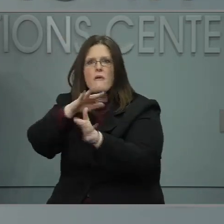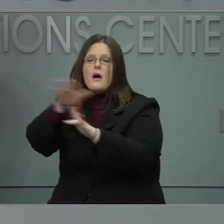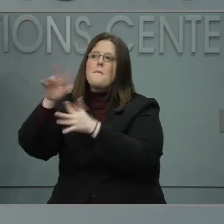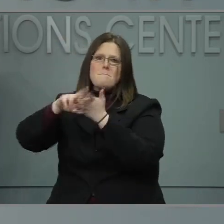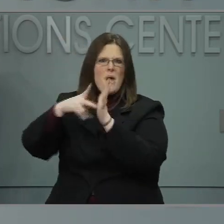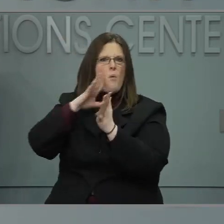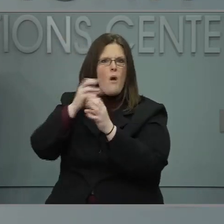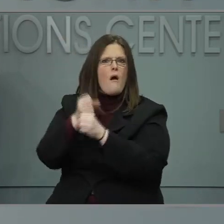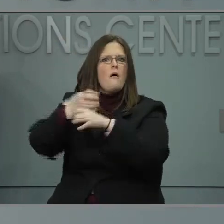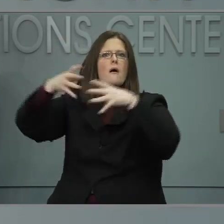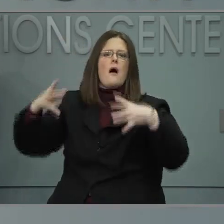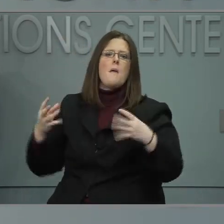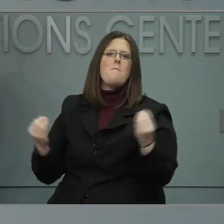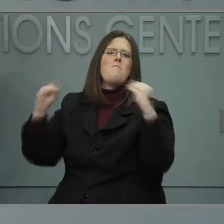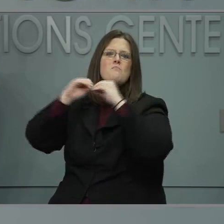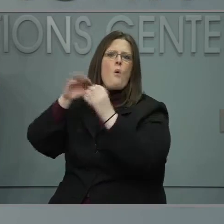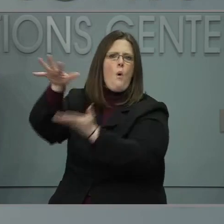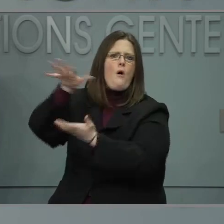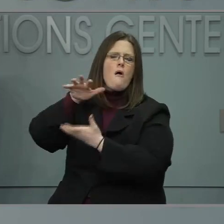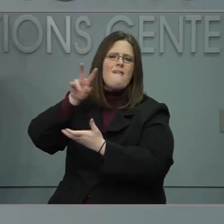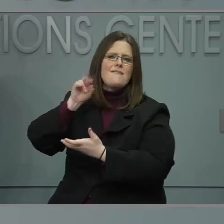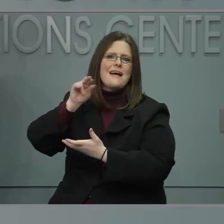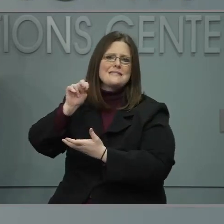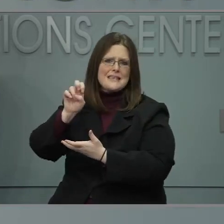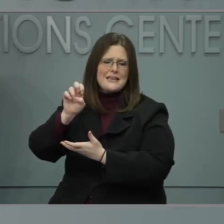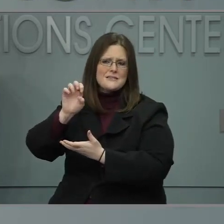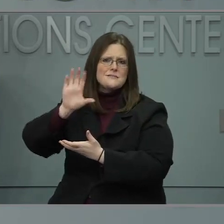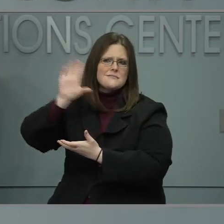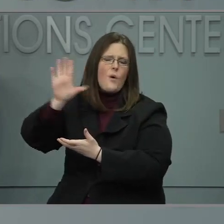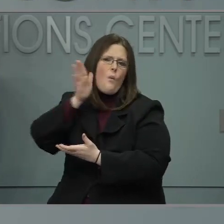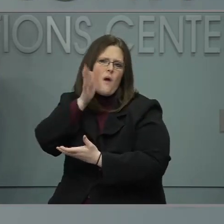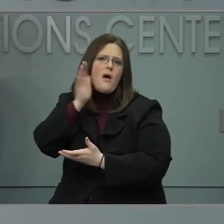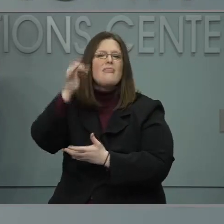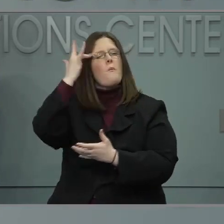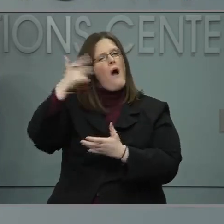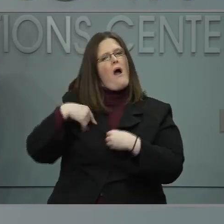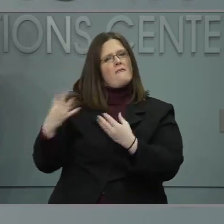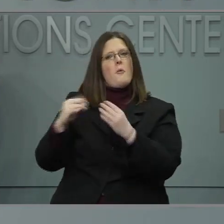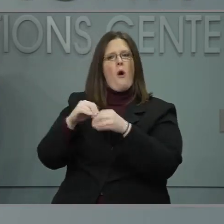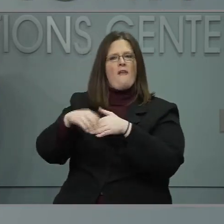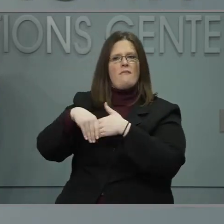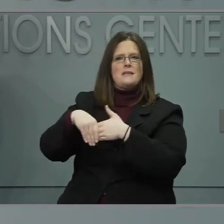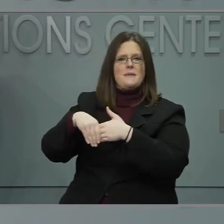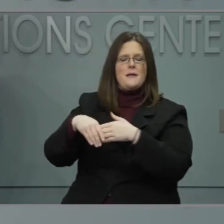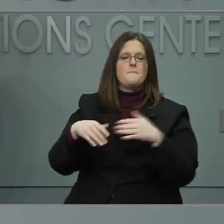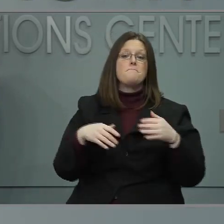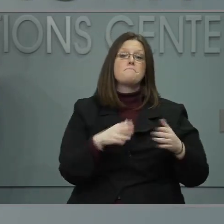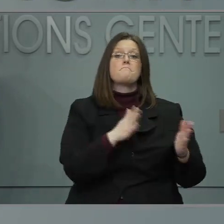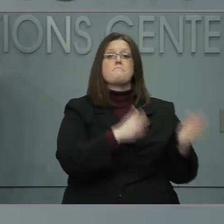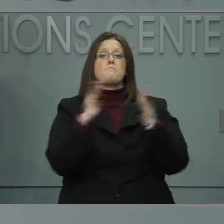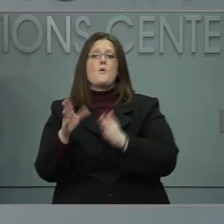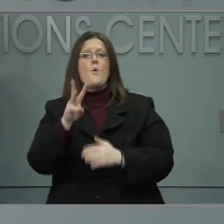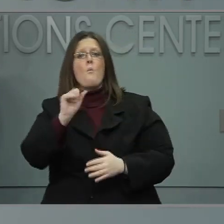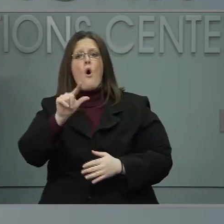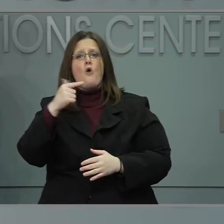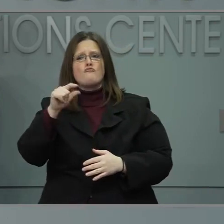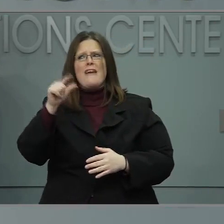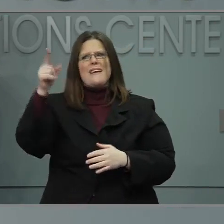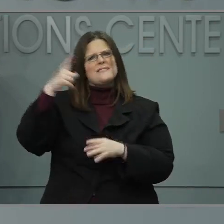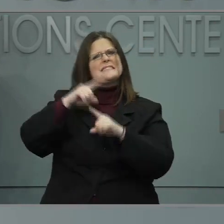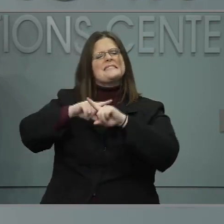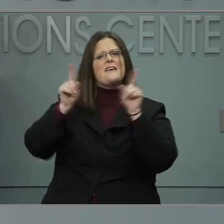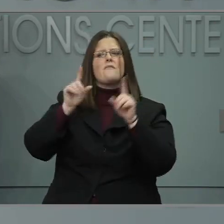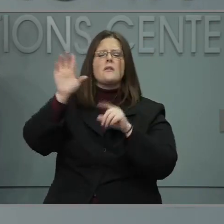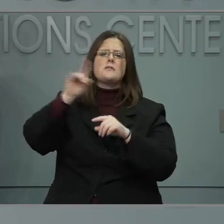Walgreens is a separate program by the federal government. They have a number of their stores. I think they're getting 100 doses